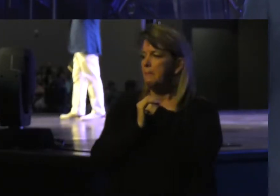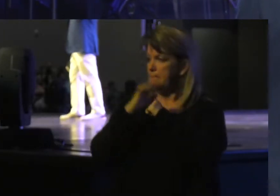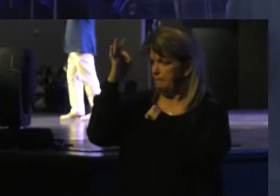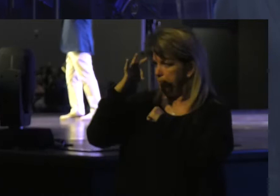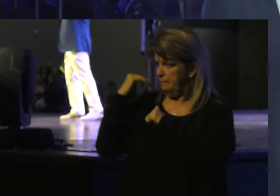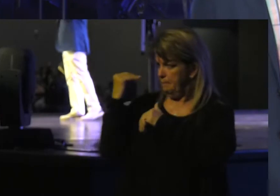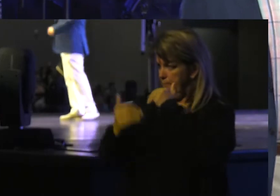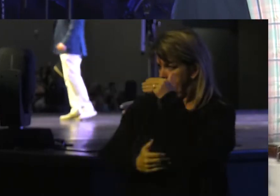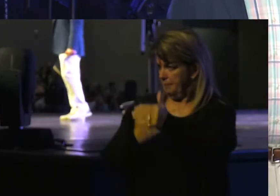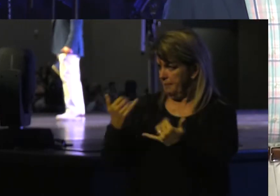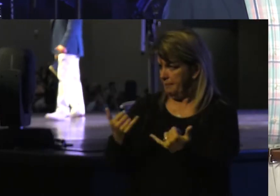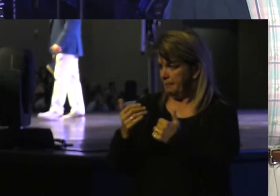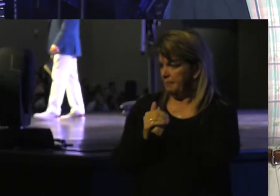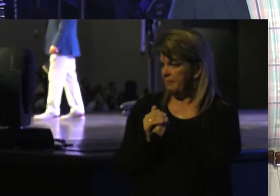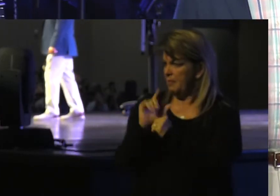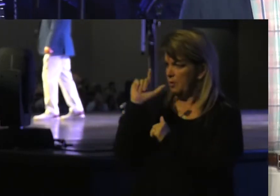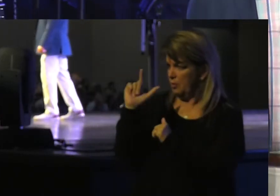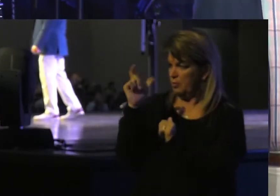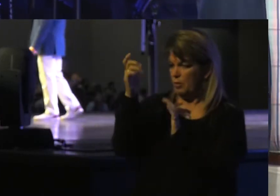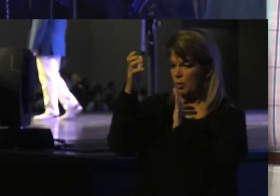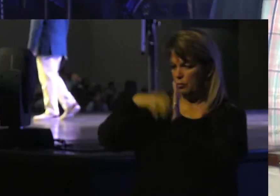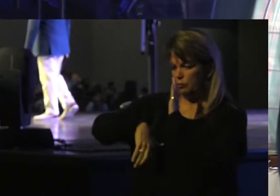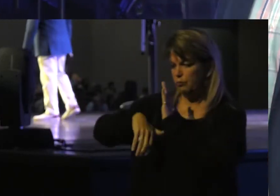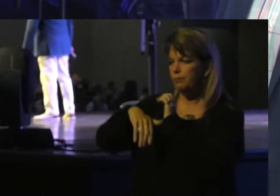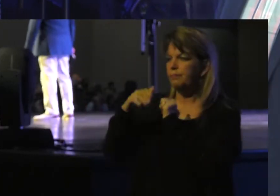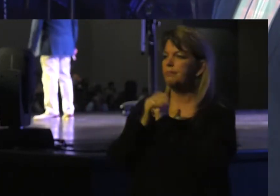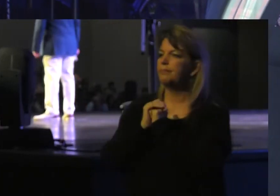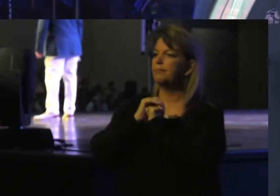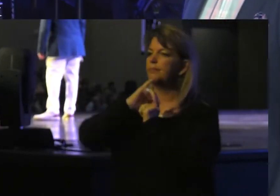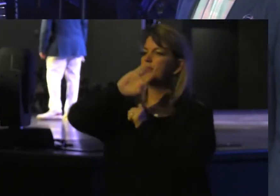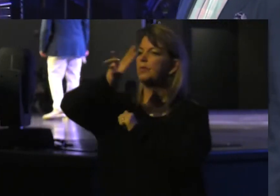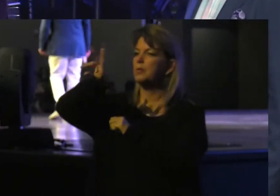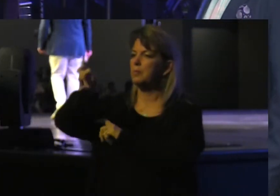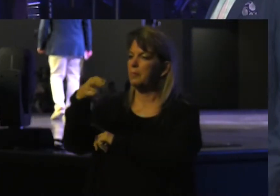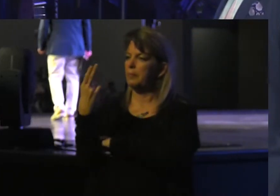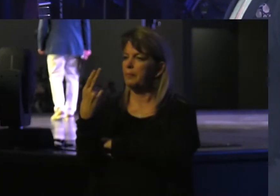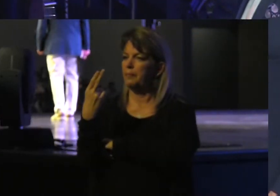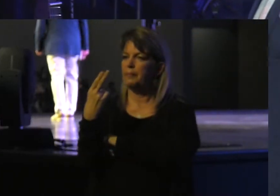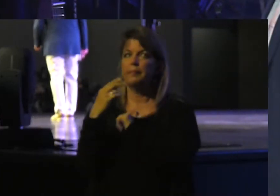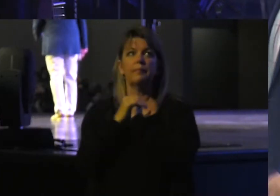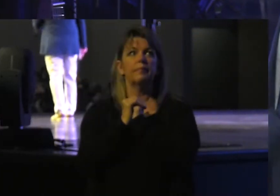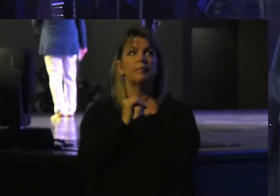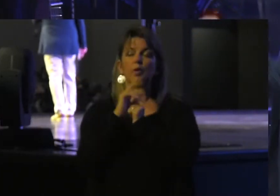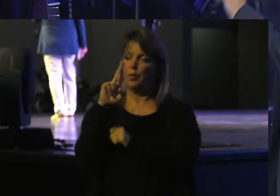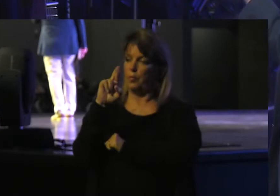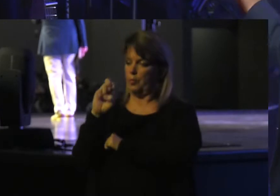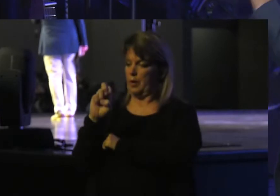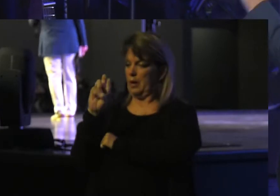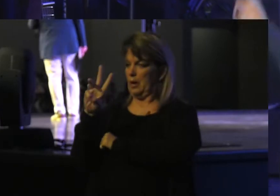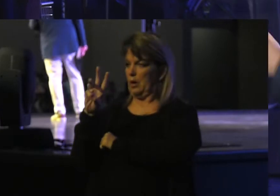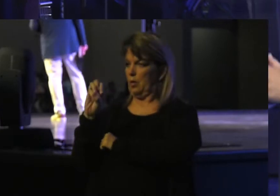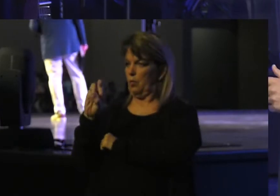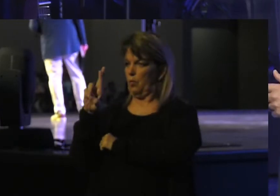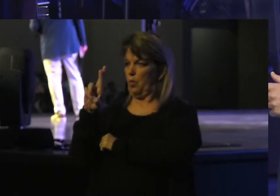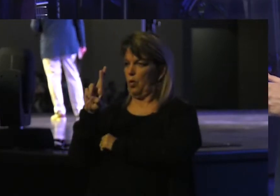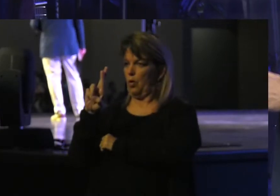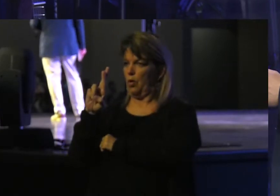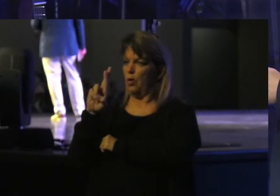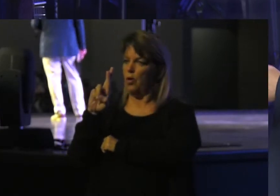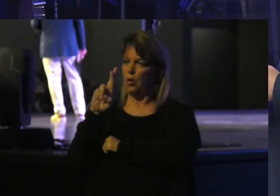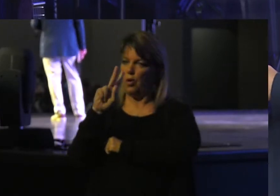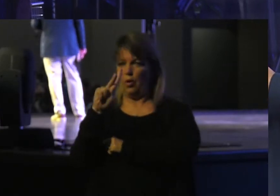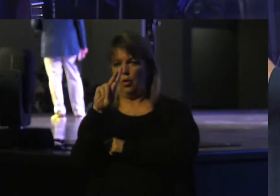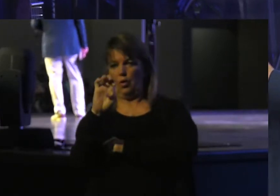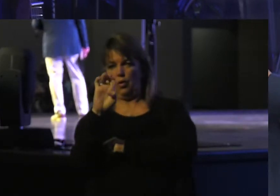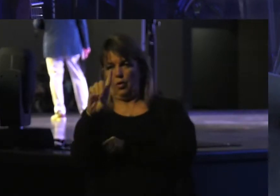in these middle chapters of the book of Jeremiah called Reworked. And that series is based